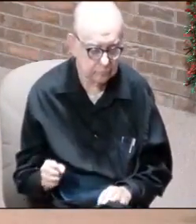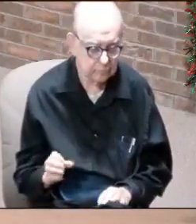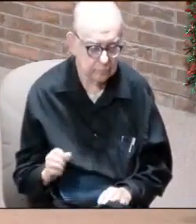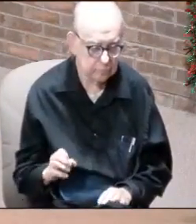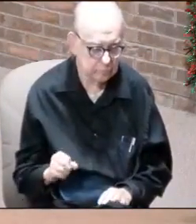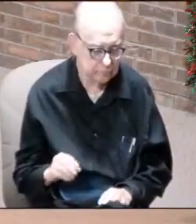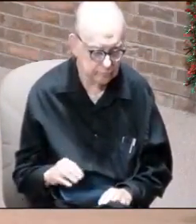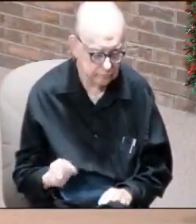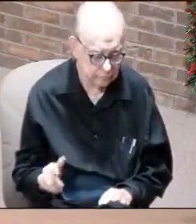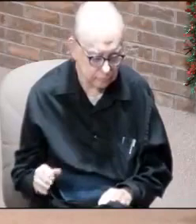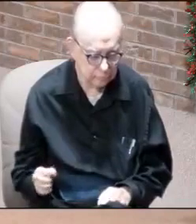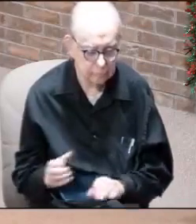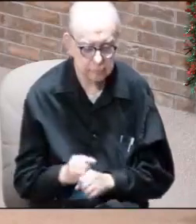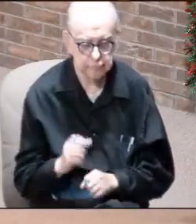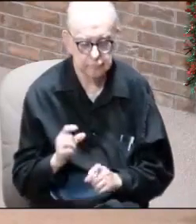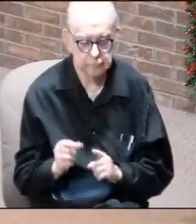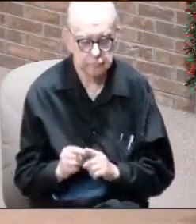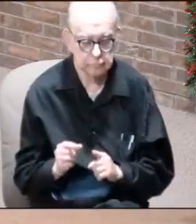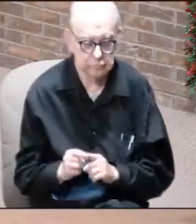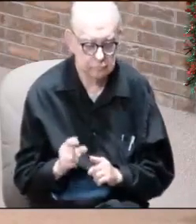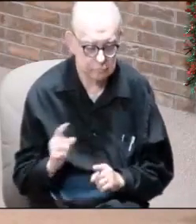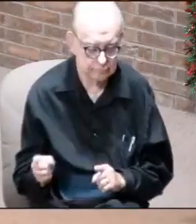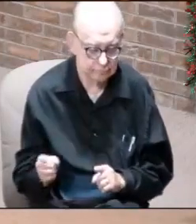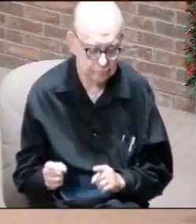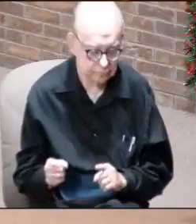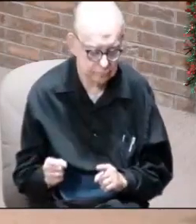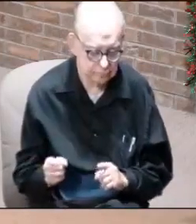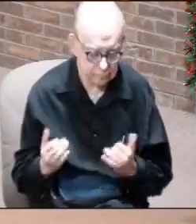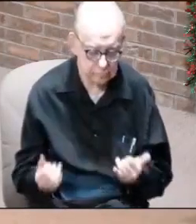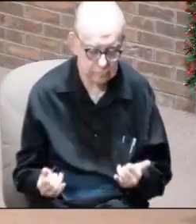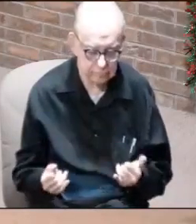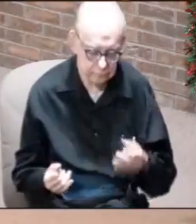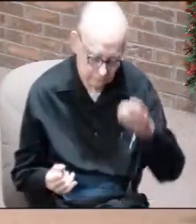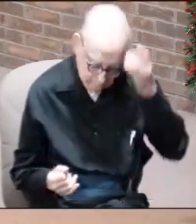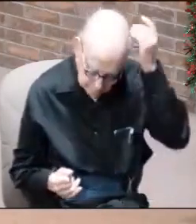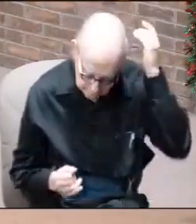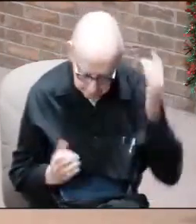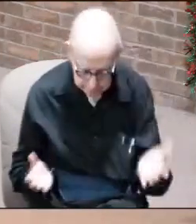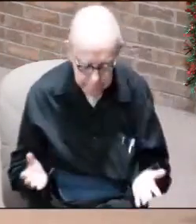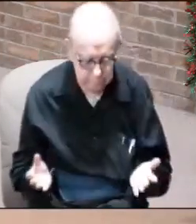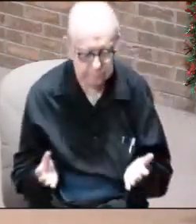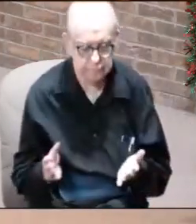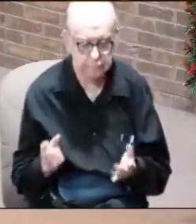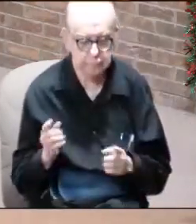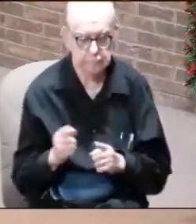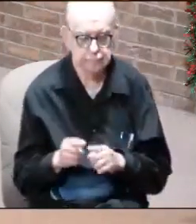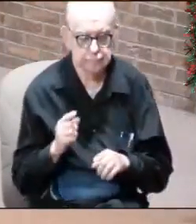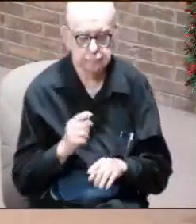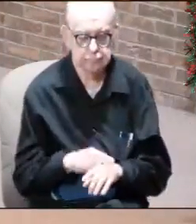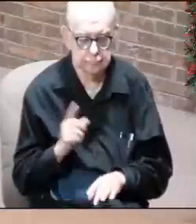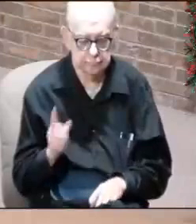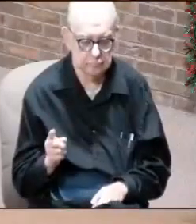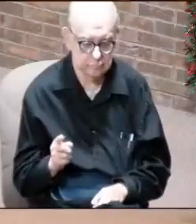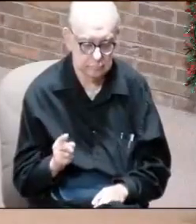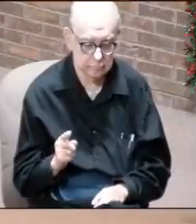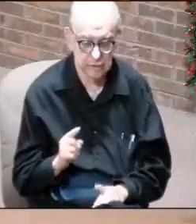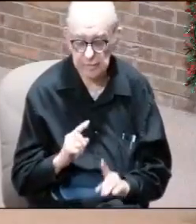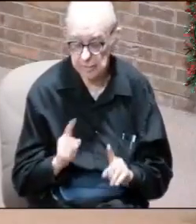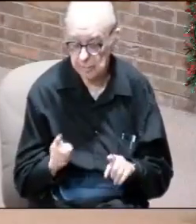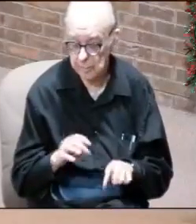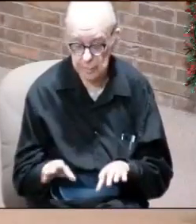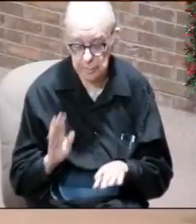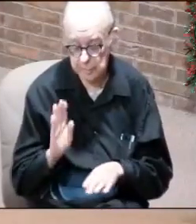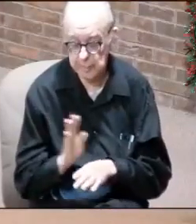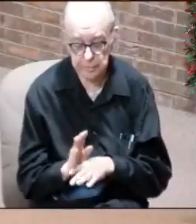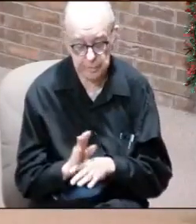scrolls. You've got the word. Here they are. They're scrolled up. Now, Daniel, they're scrolled. They're sealed until the time. You just go on about your business.